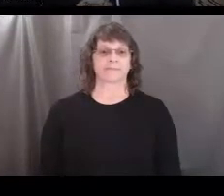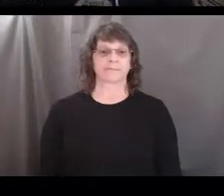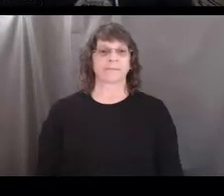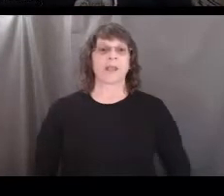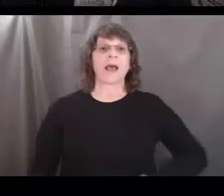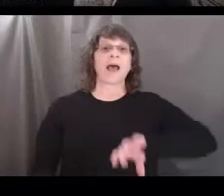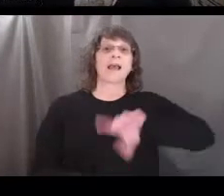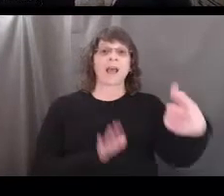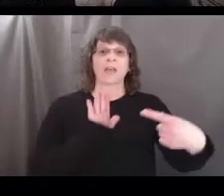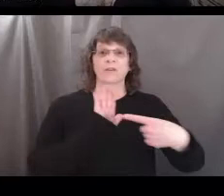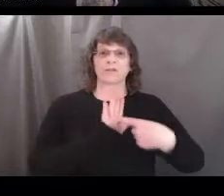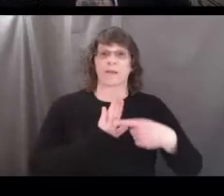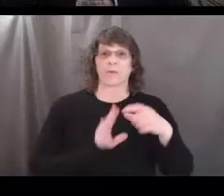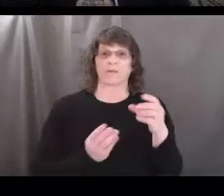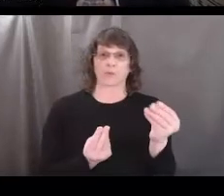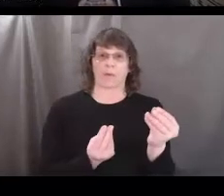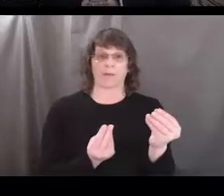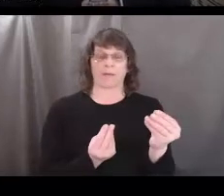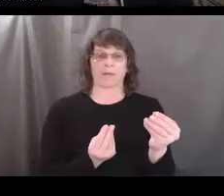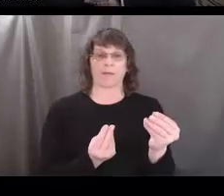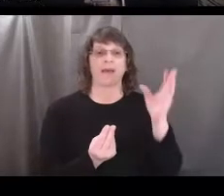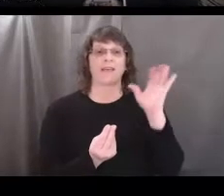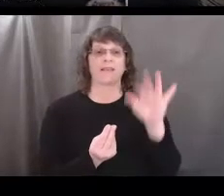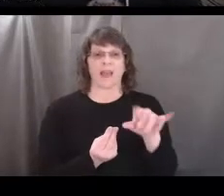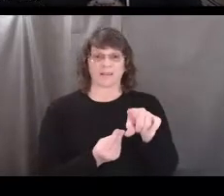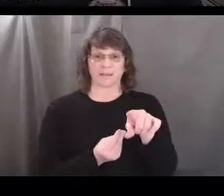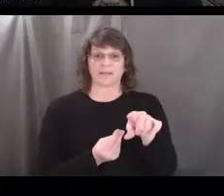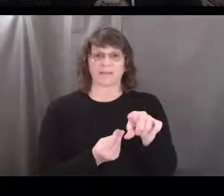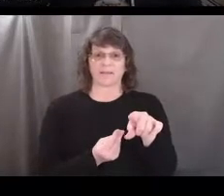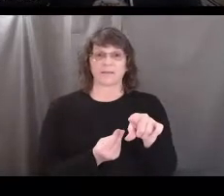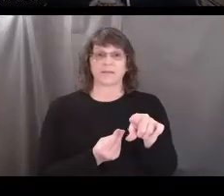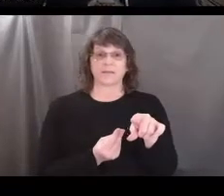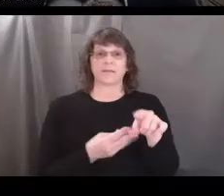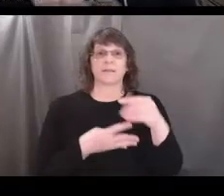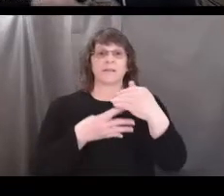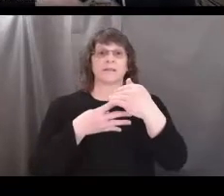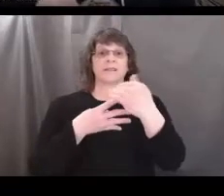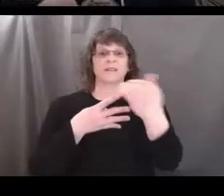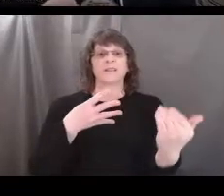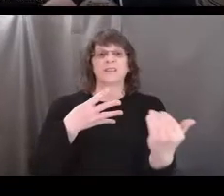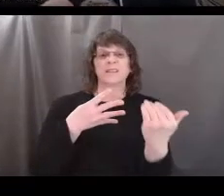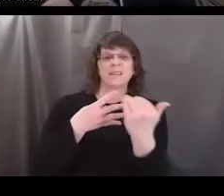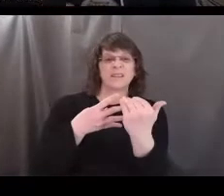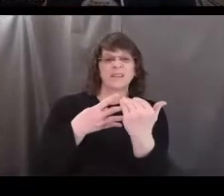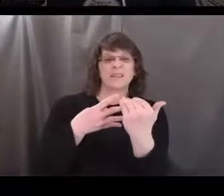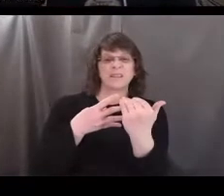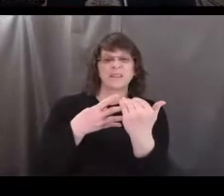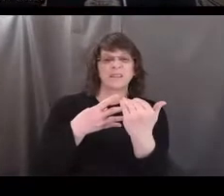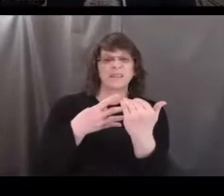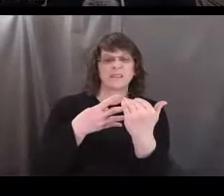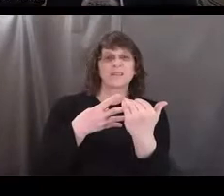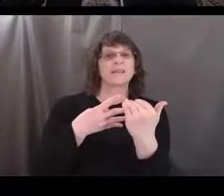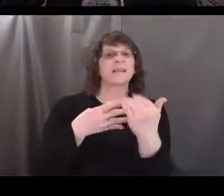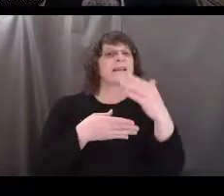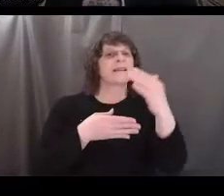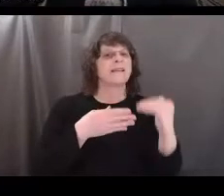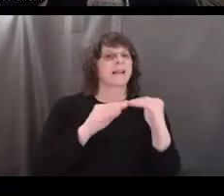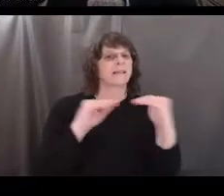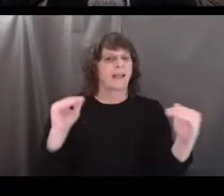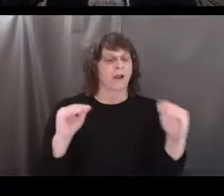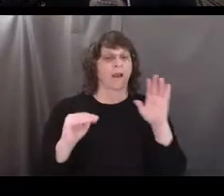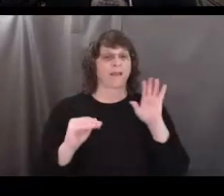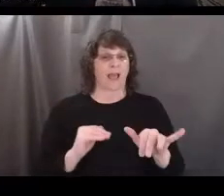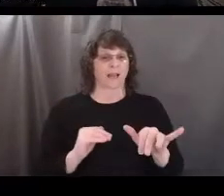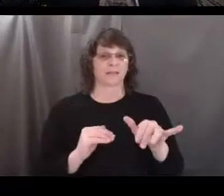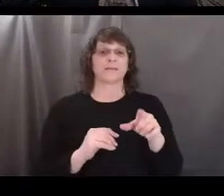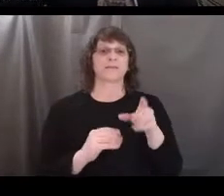Here's another sample of soil. This handful of soil is taken a bit further down than the last image. This